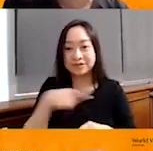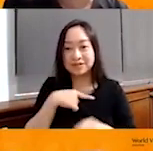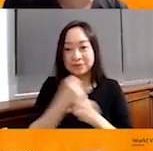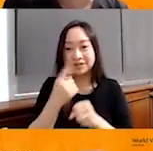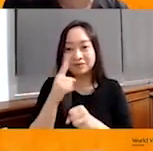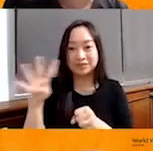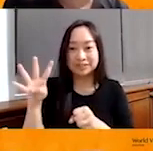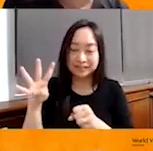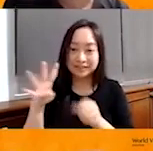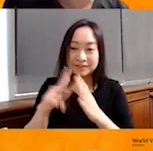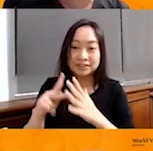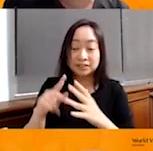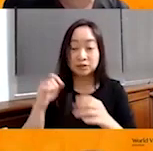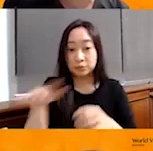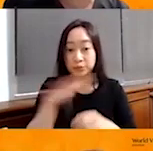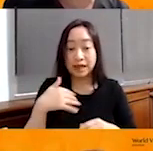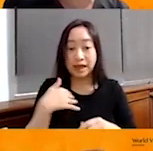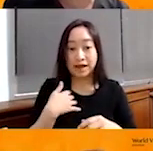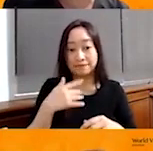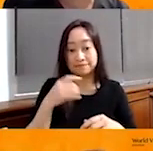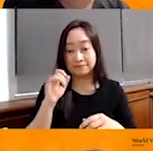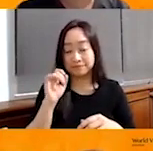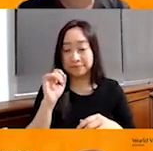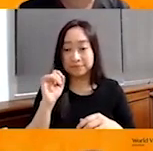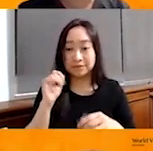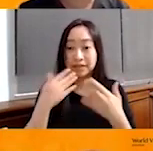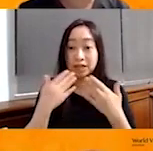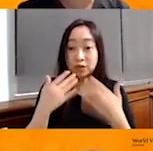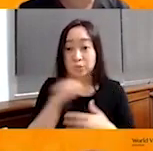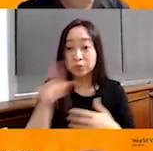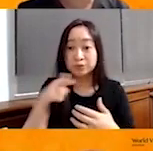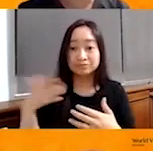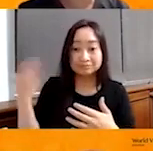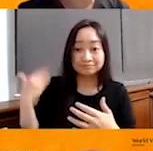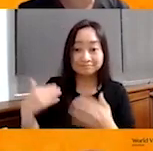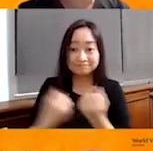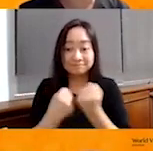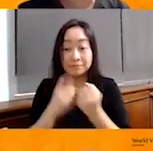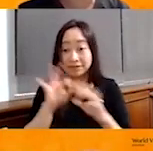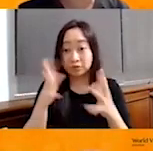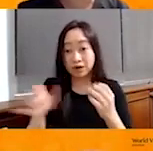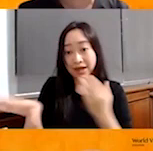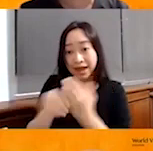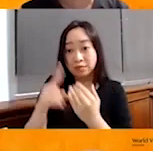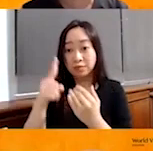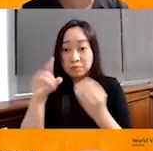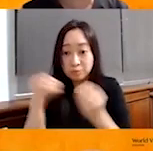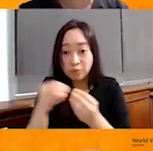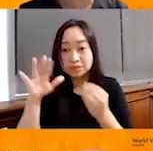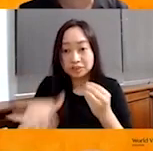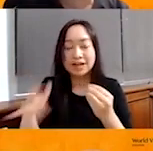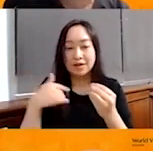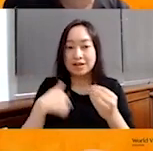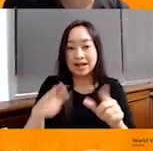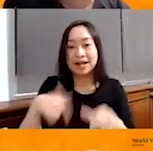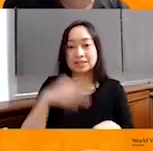of you who have been journeying with us. But if you feel that you would like to extend the support for another child, just let us know. There's a number